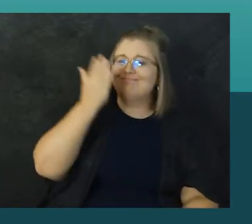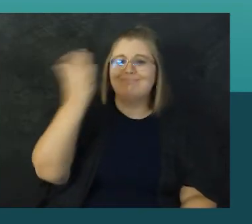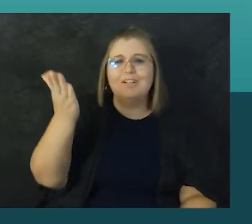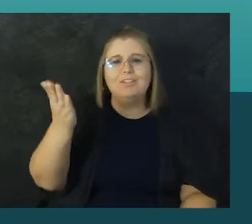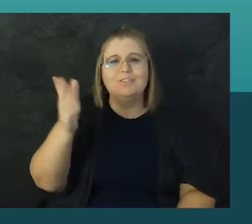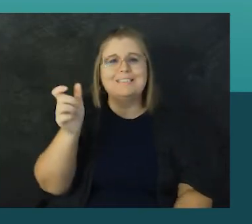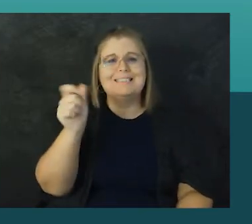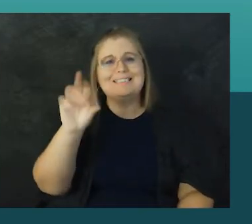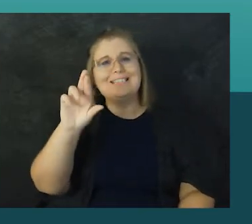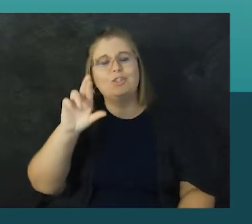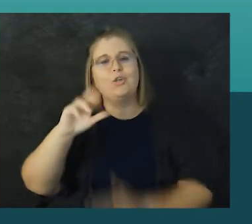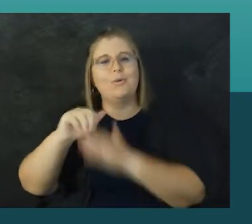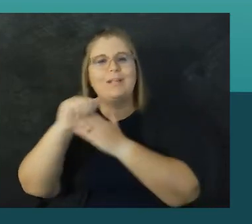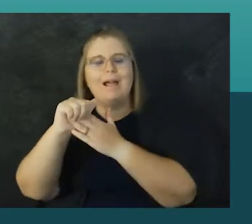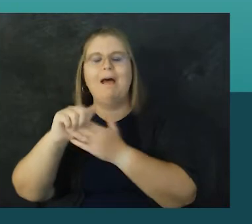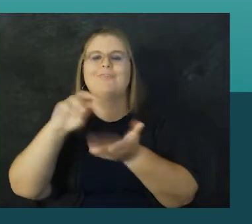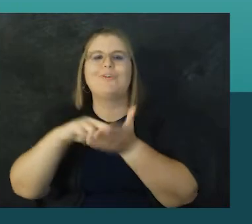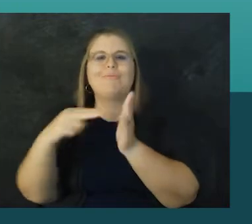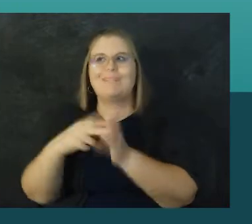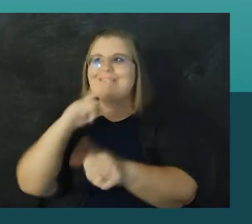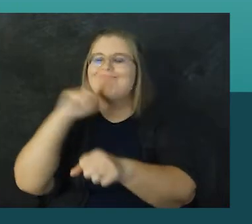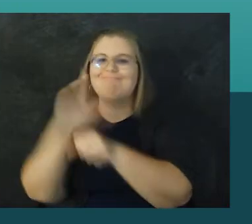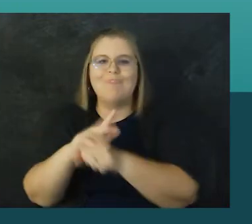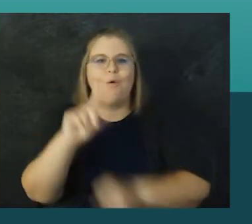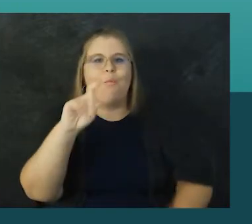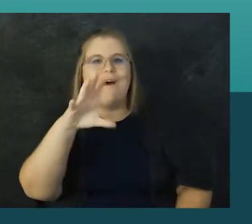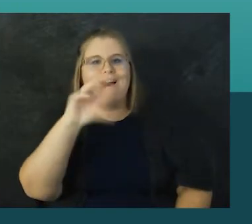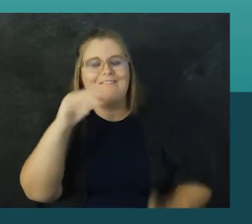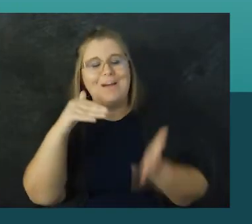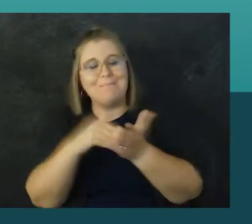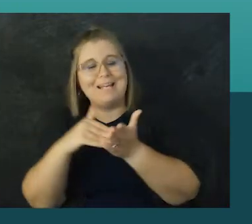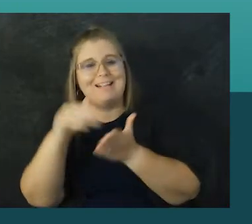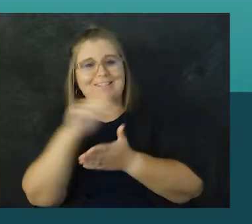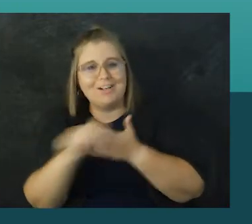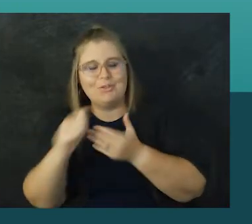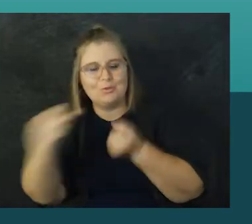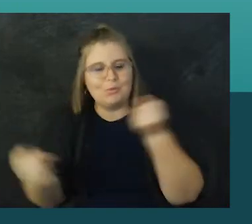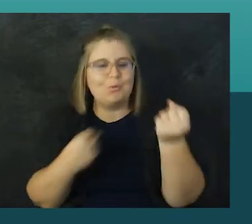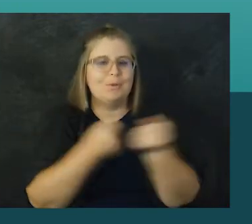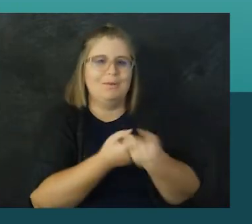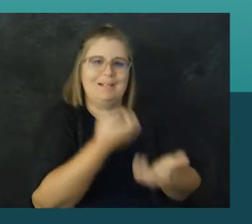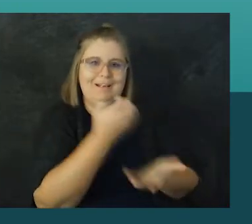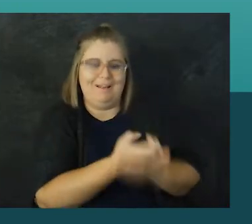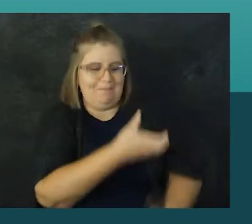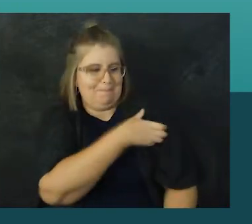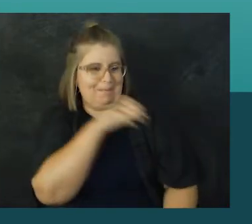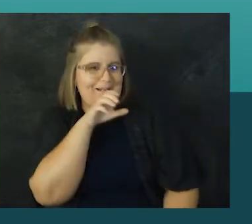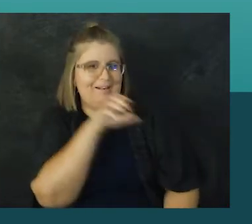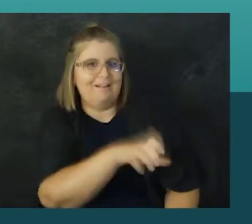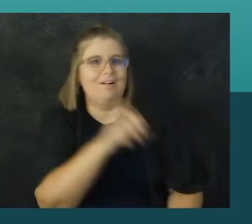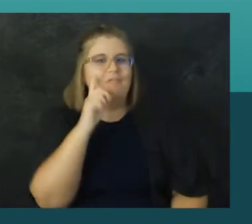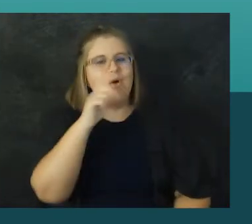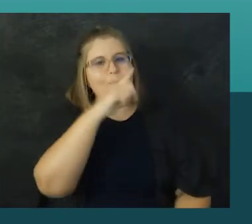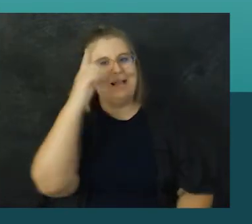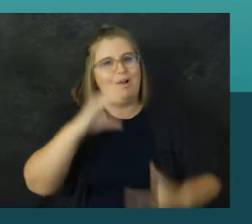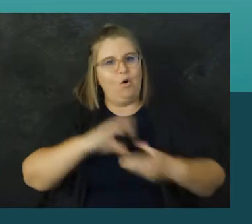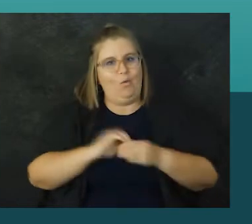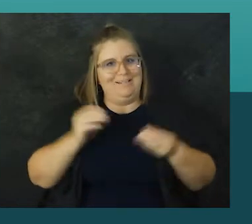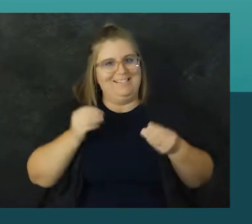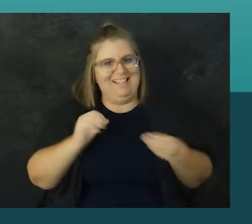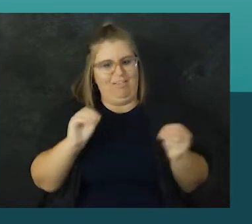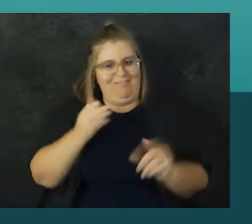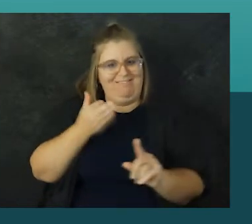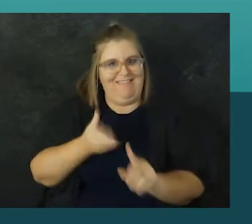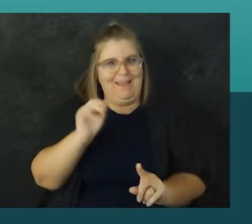to champion her proposal to senior leadership, which resulted in a $150 million commitment from Amazon to support the